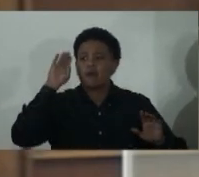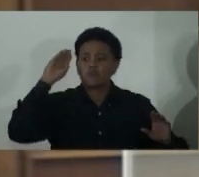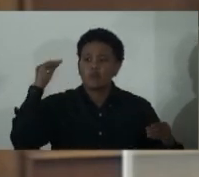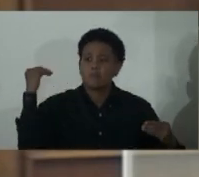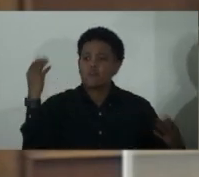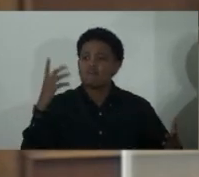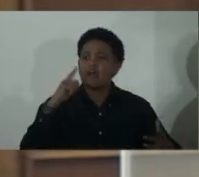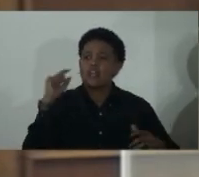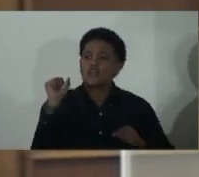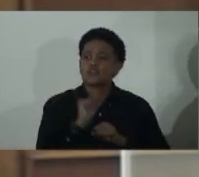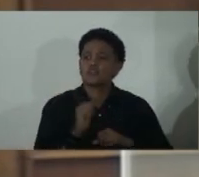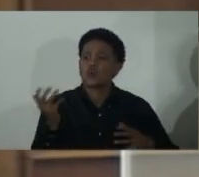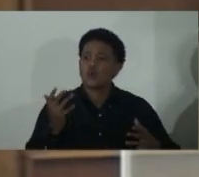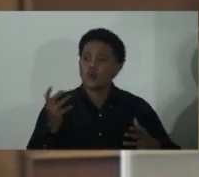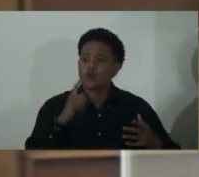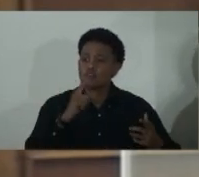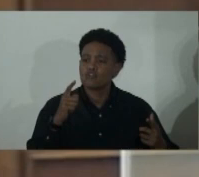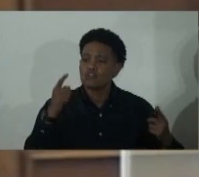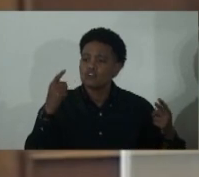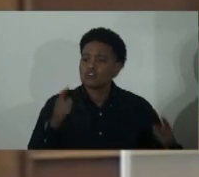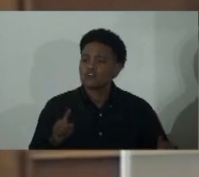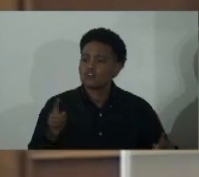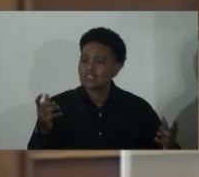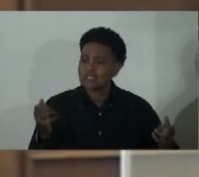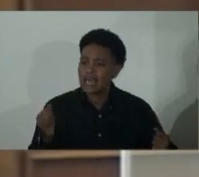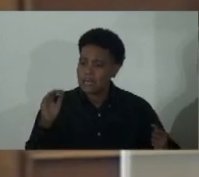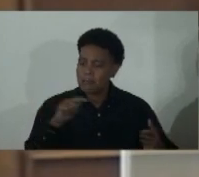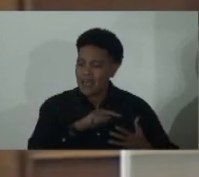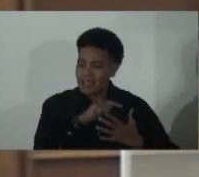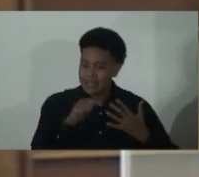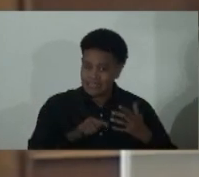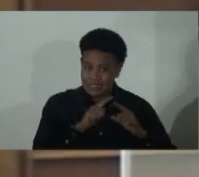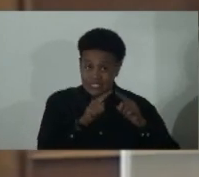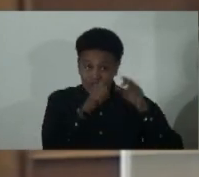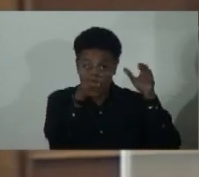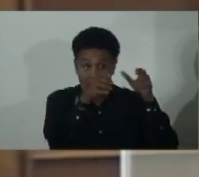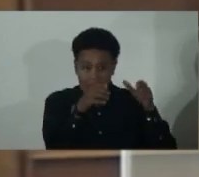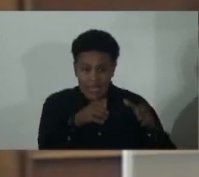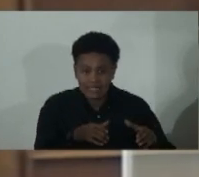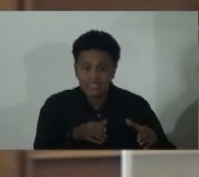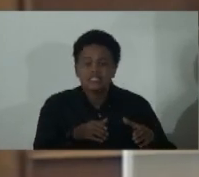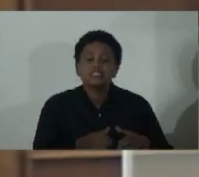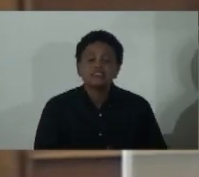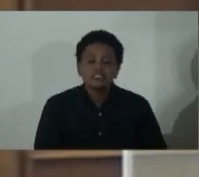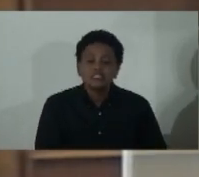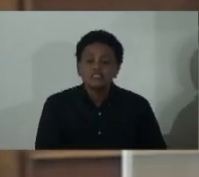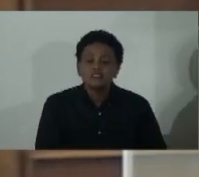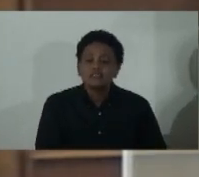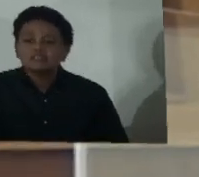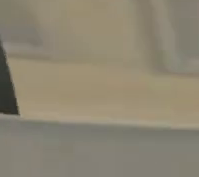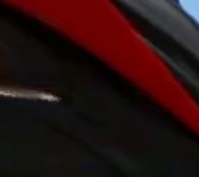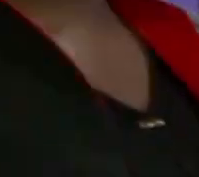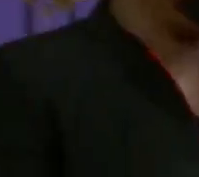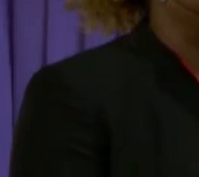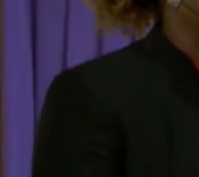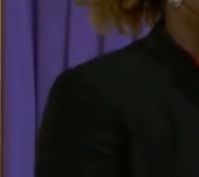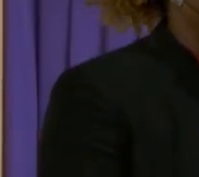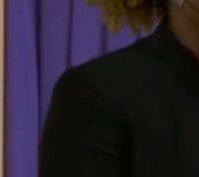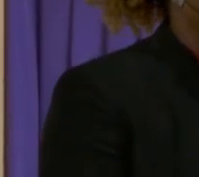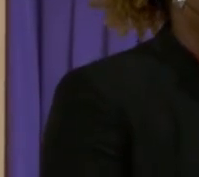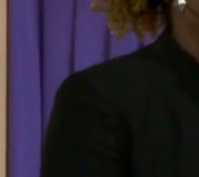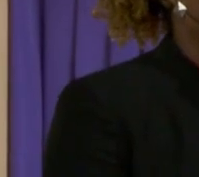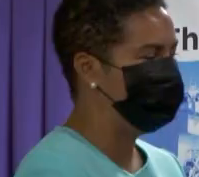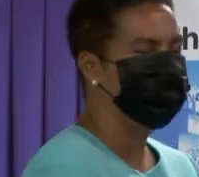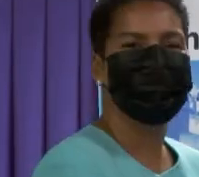assurance that the results generated by these entities can be trusted. In